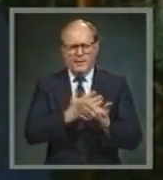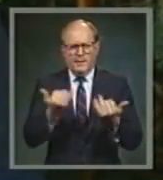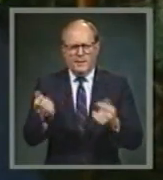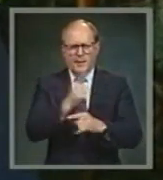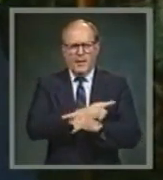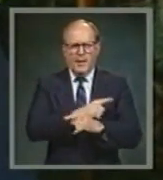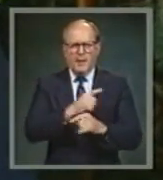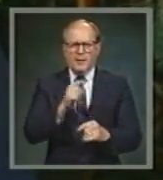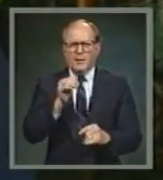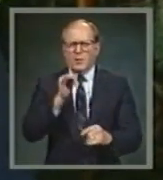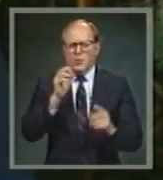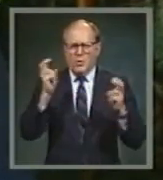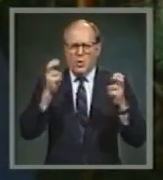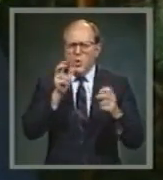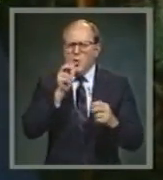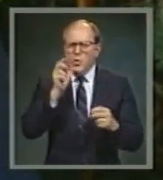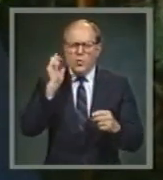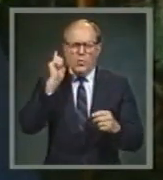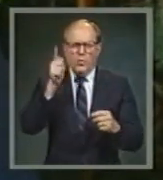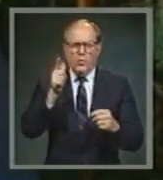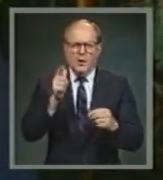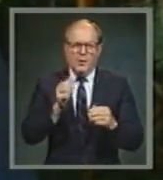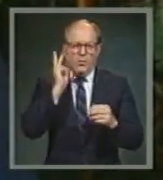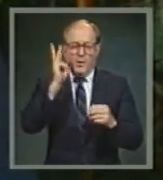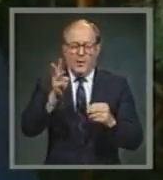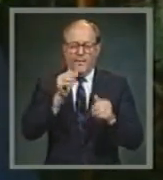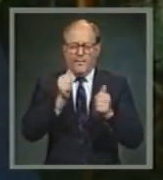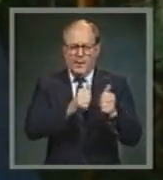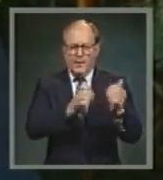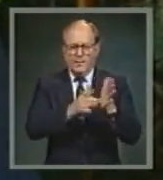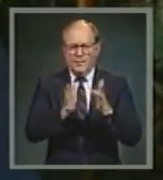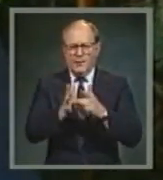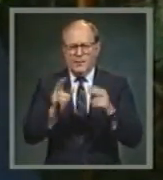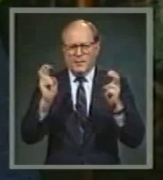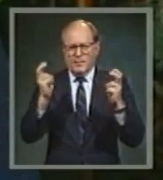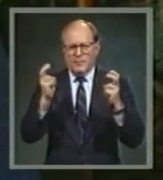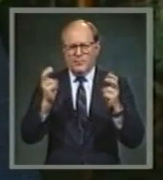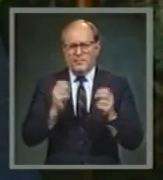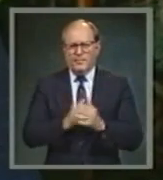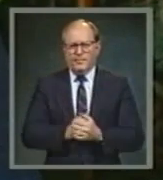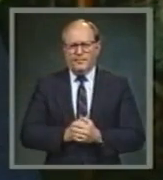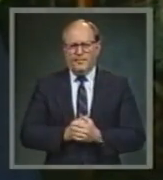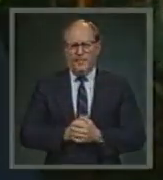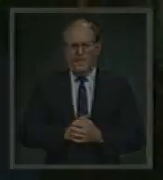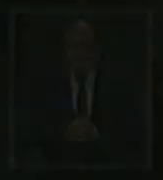Who will follow Jesus? Ken Helterbrand will lead us in a hymn, then I'll be back for Bible reading and prayer.